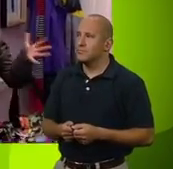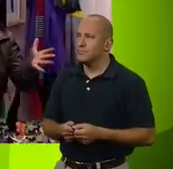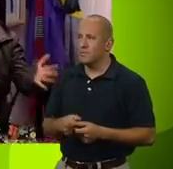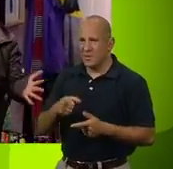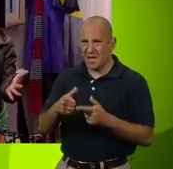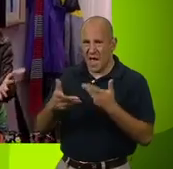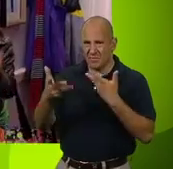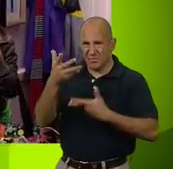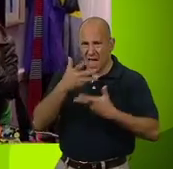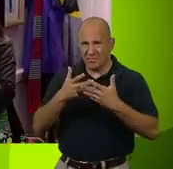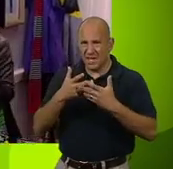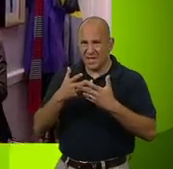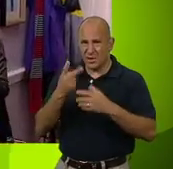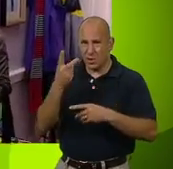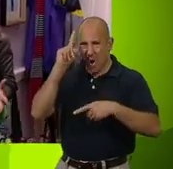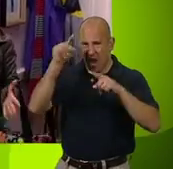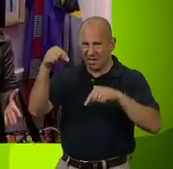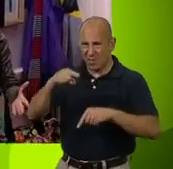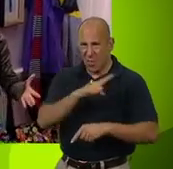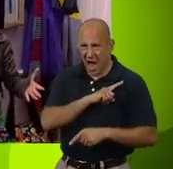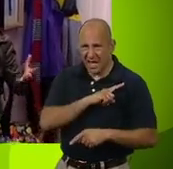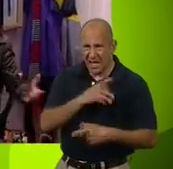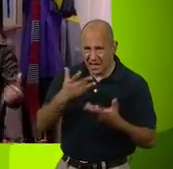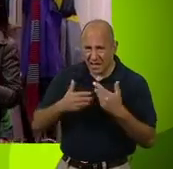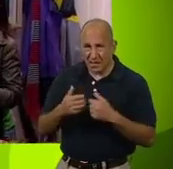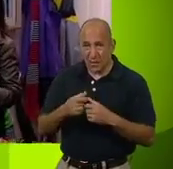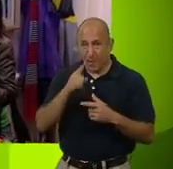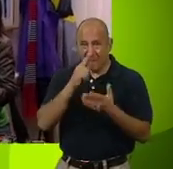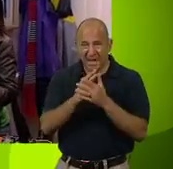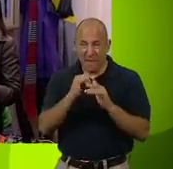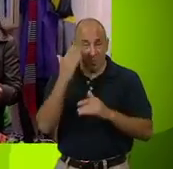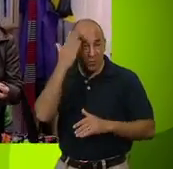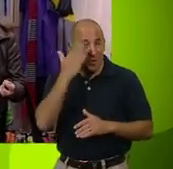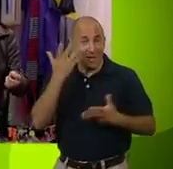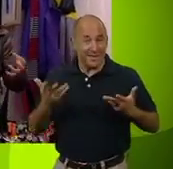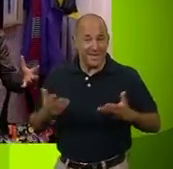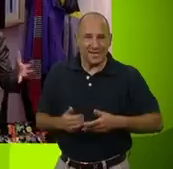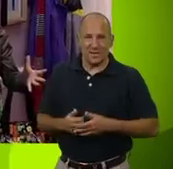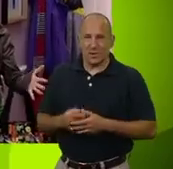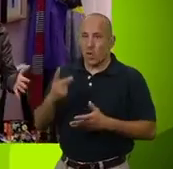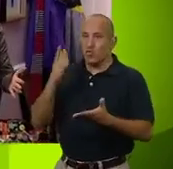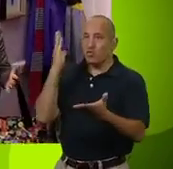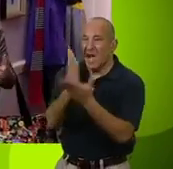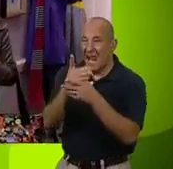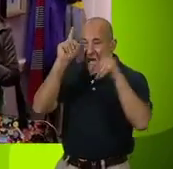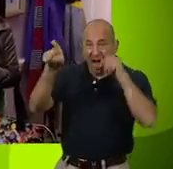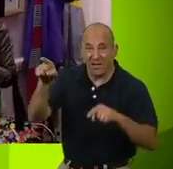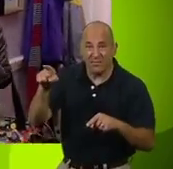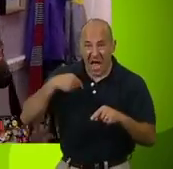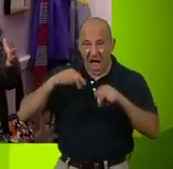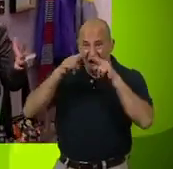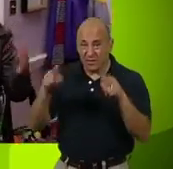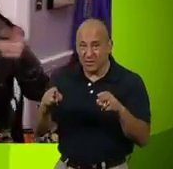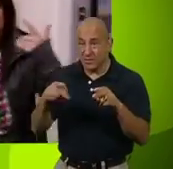Aren't you going to explain to me why there were two aliens in my living room? Would you believe this is all a dream? There were two real-life aliens in my